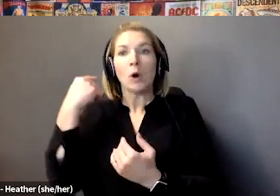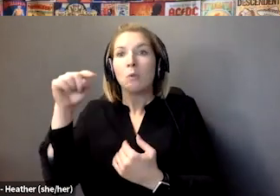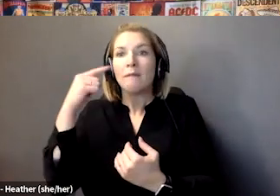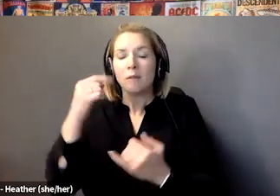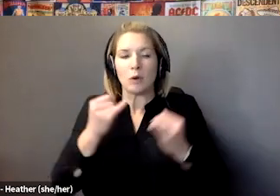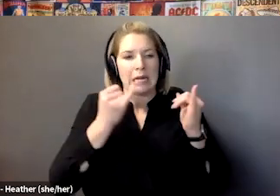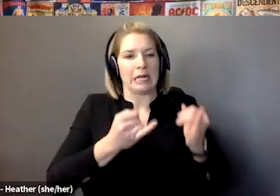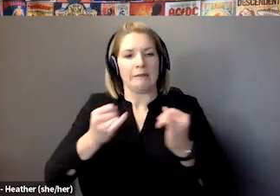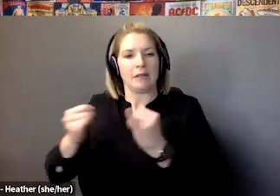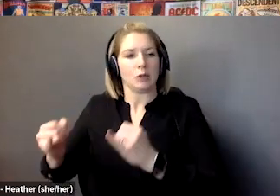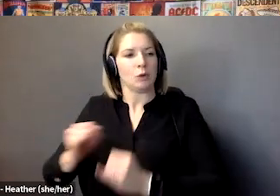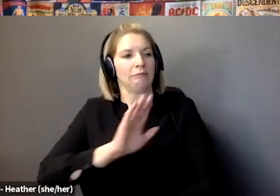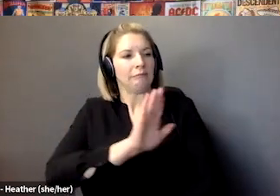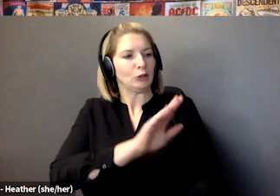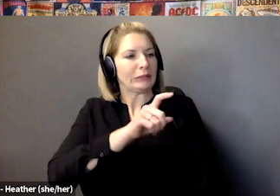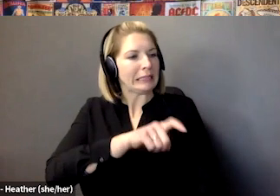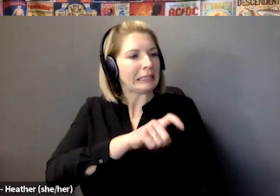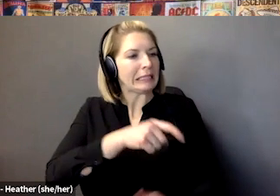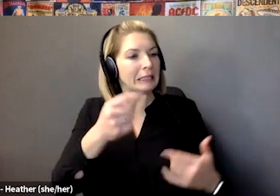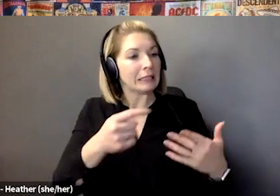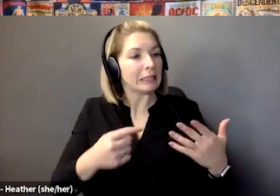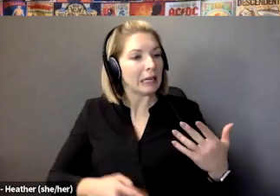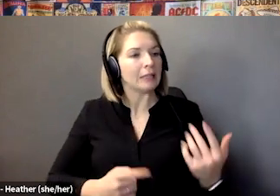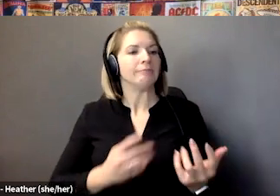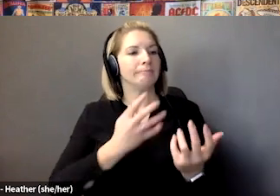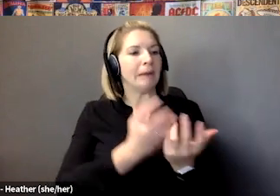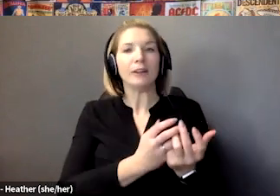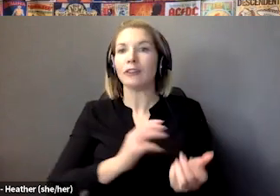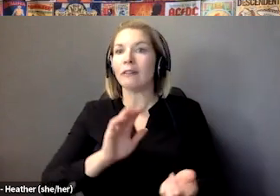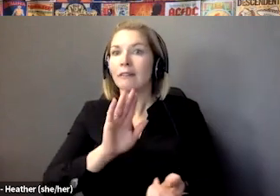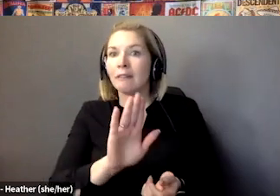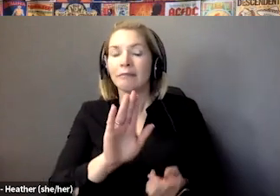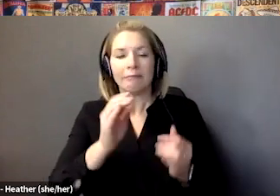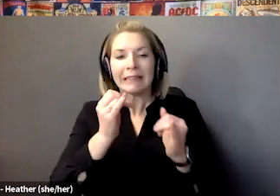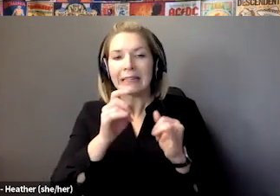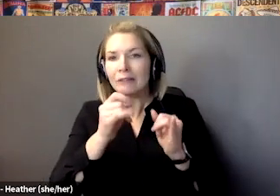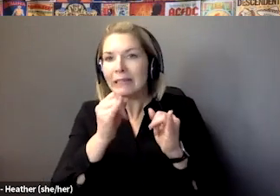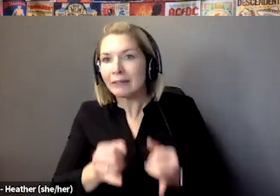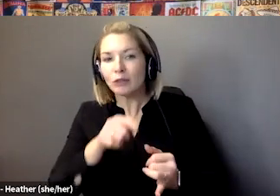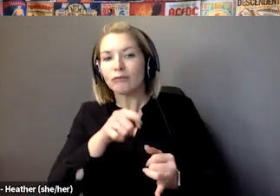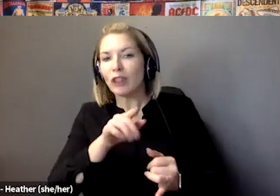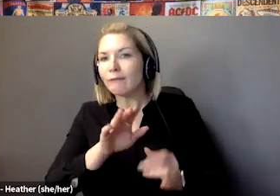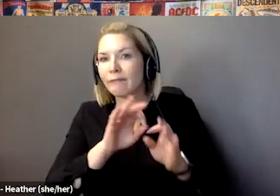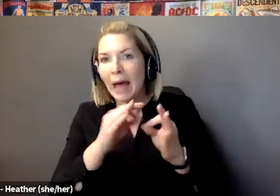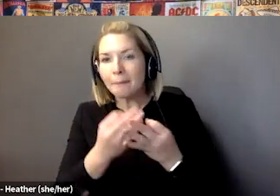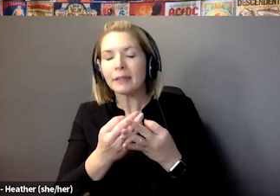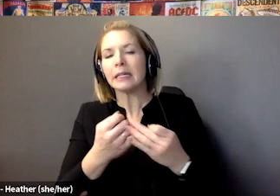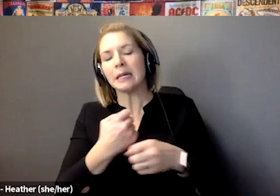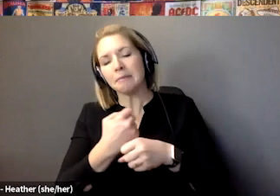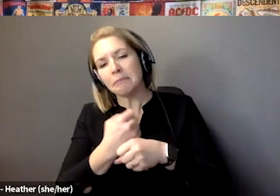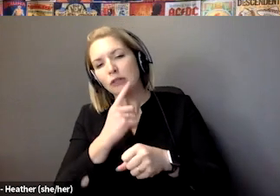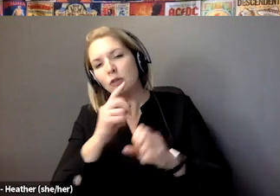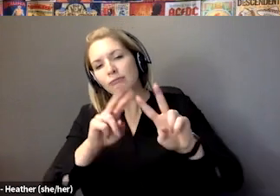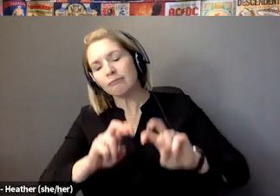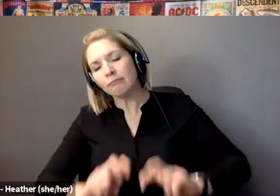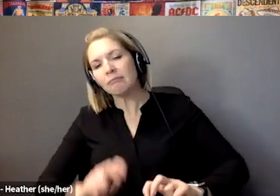Jonathan. it's about people with disabilities and their families and we need often extensive